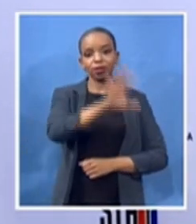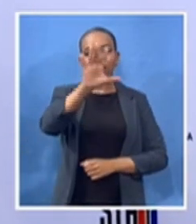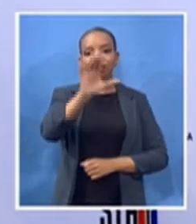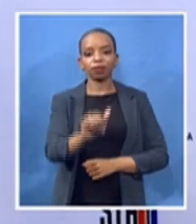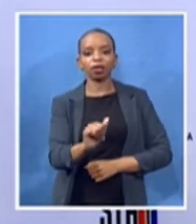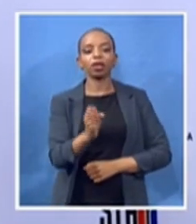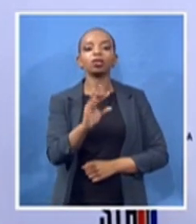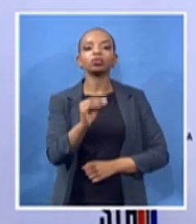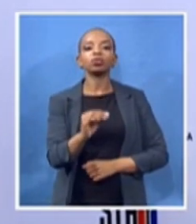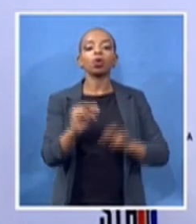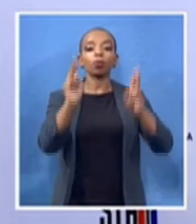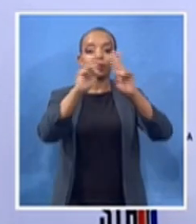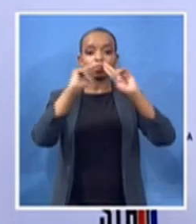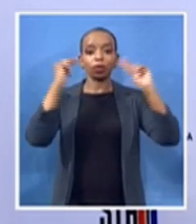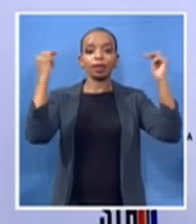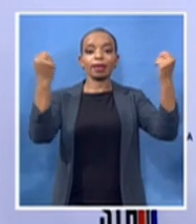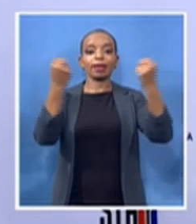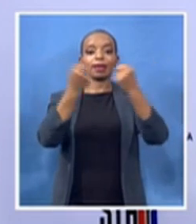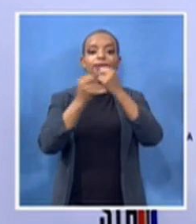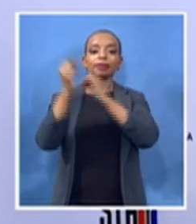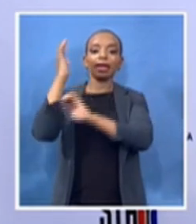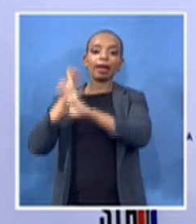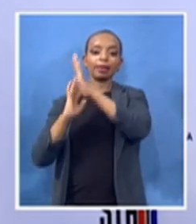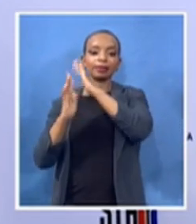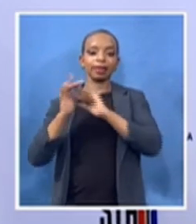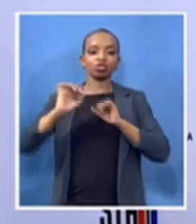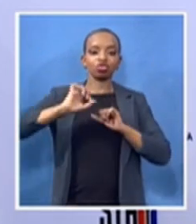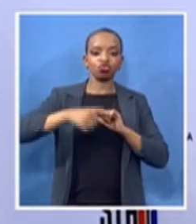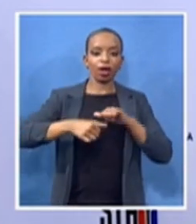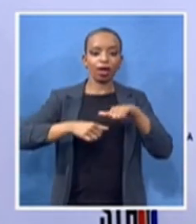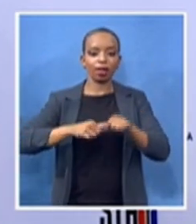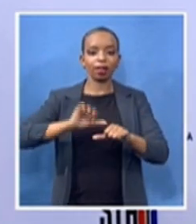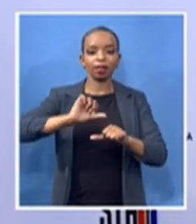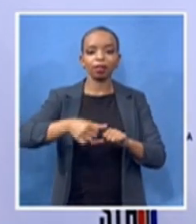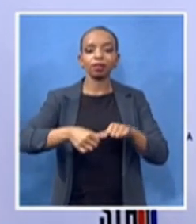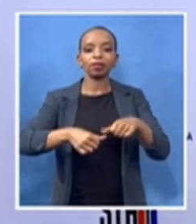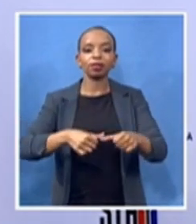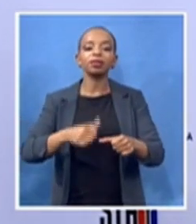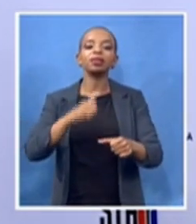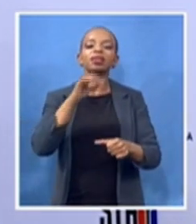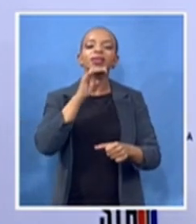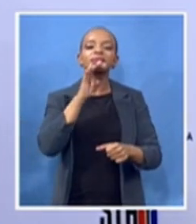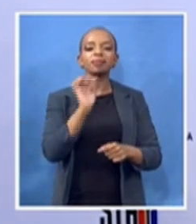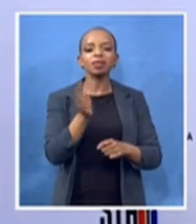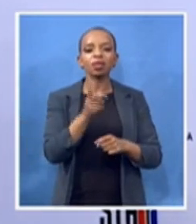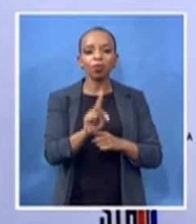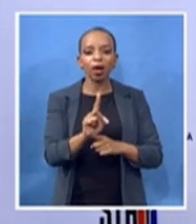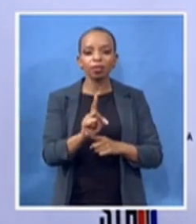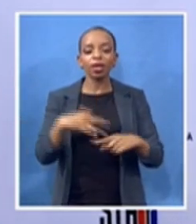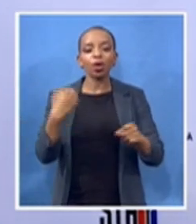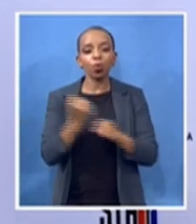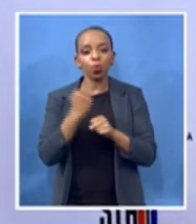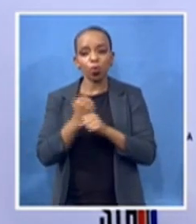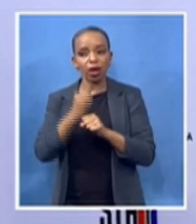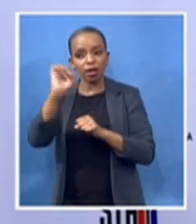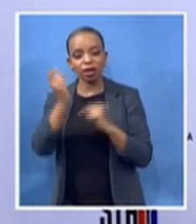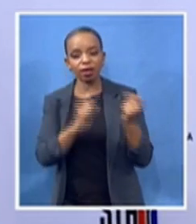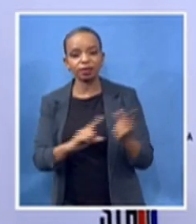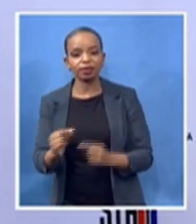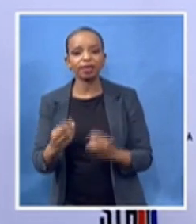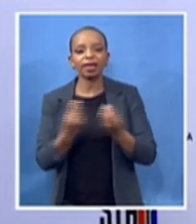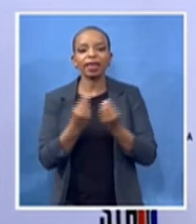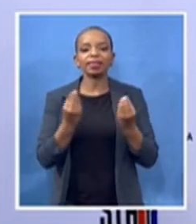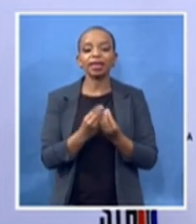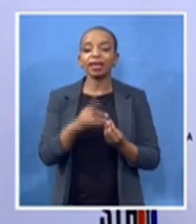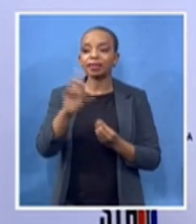engrave the work that she did the trail that she left and how she actually pursued every